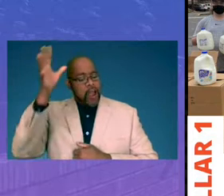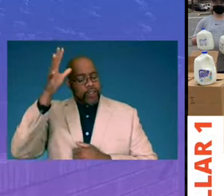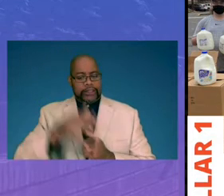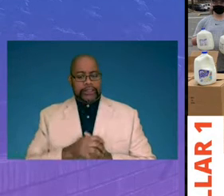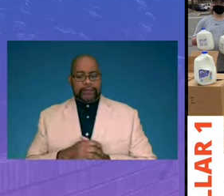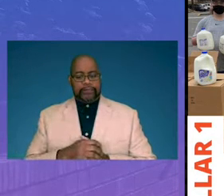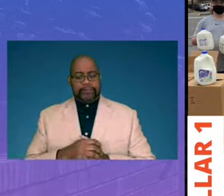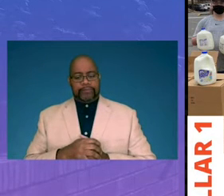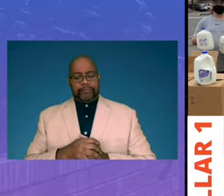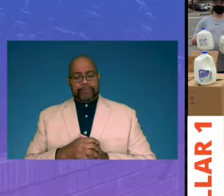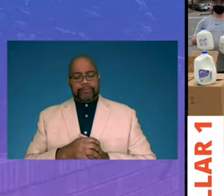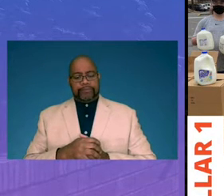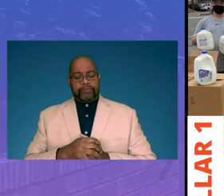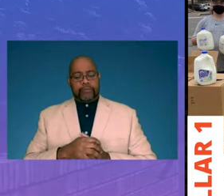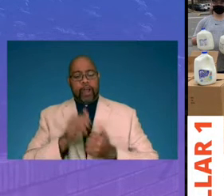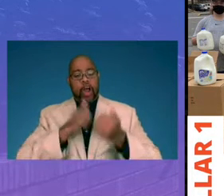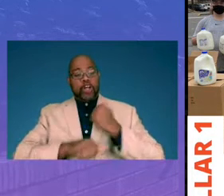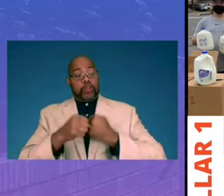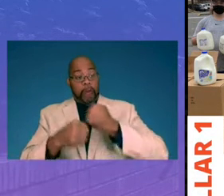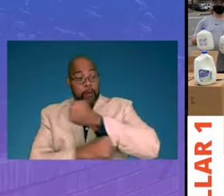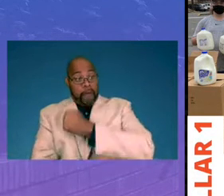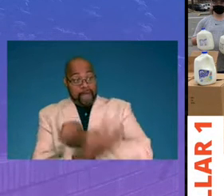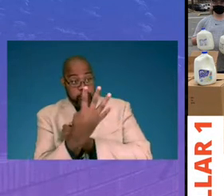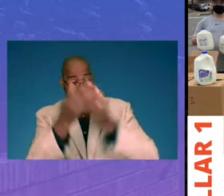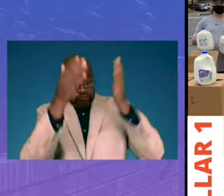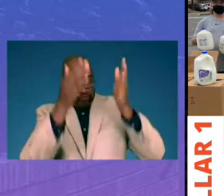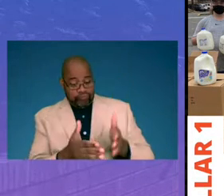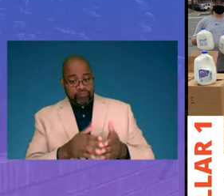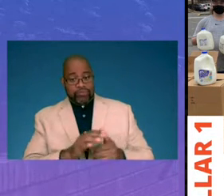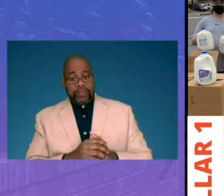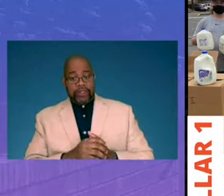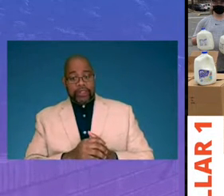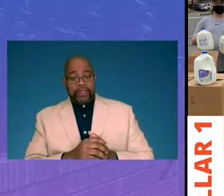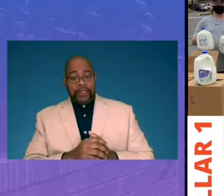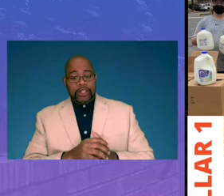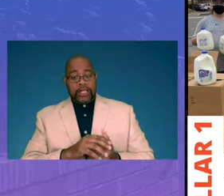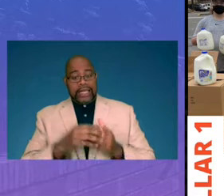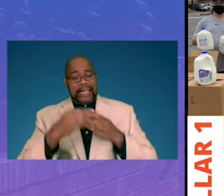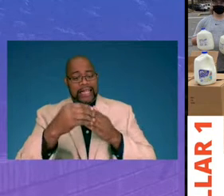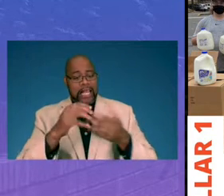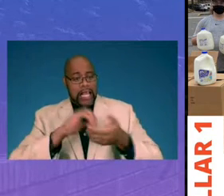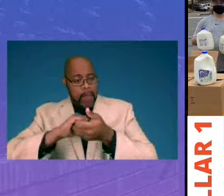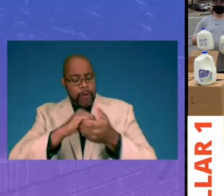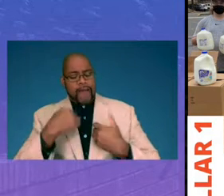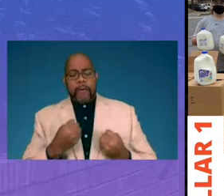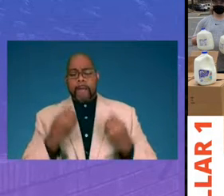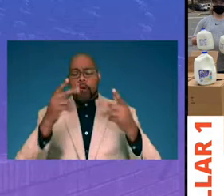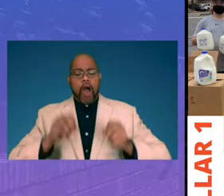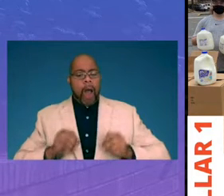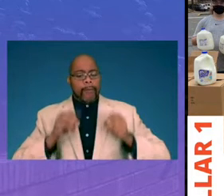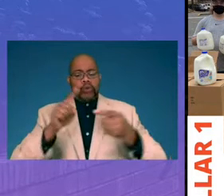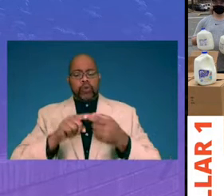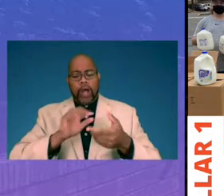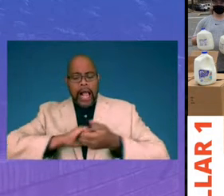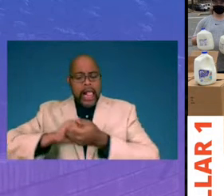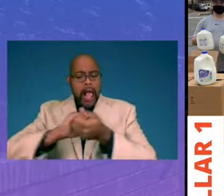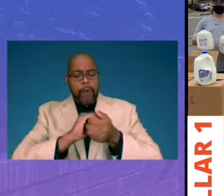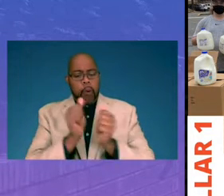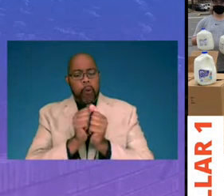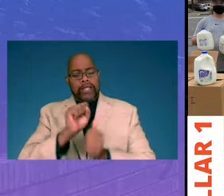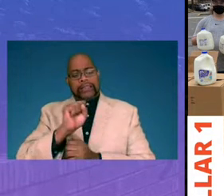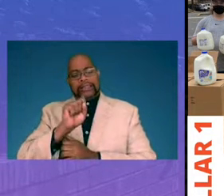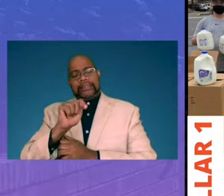Under Pillar 4, Leading Collaboration, you'll see that we have multiple opportunities to collaborate with our